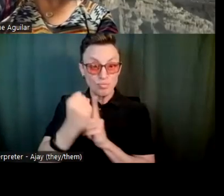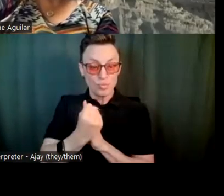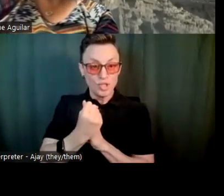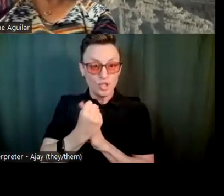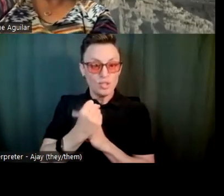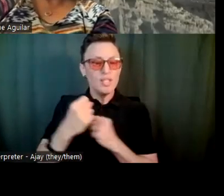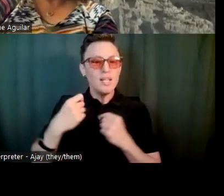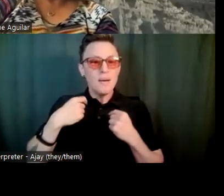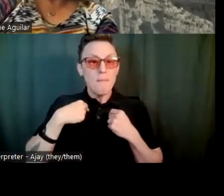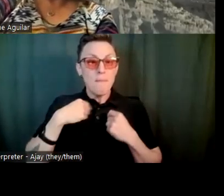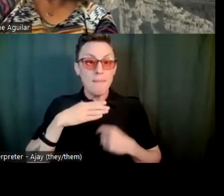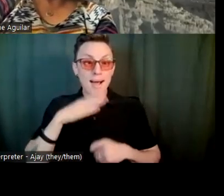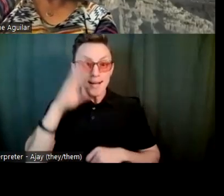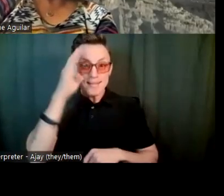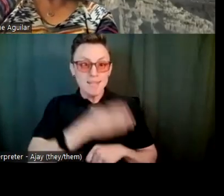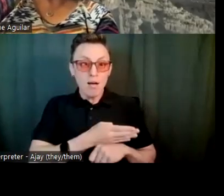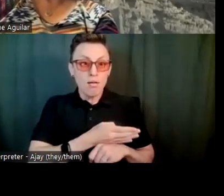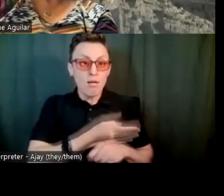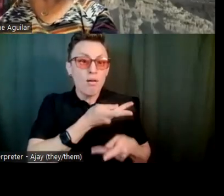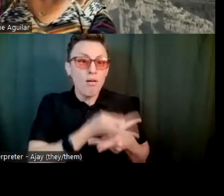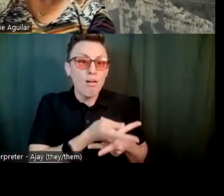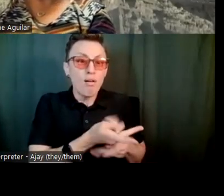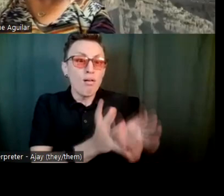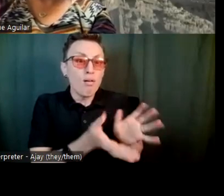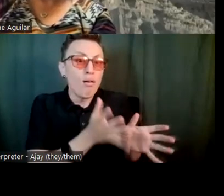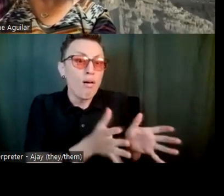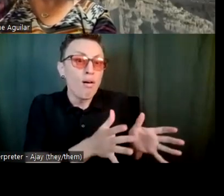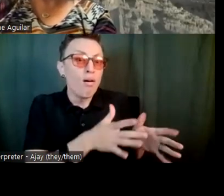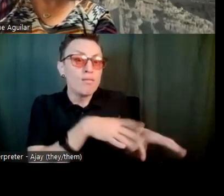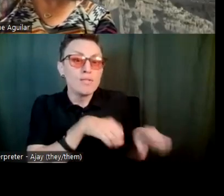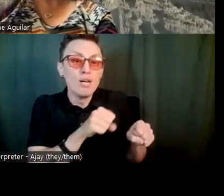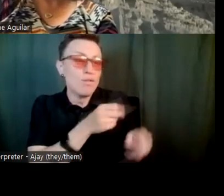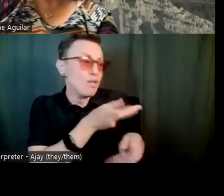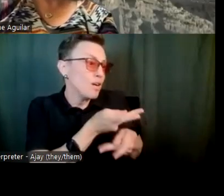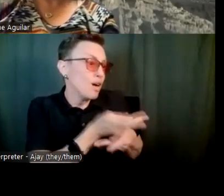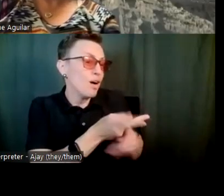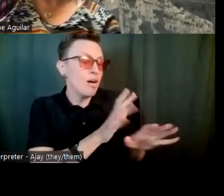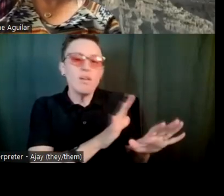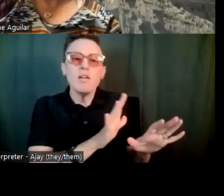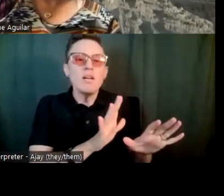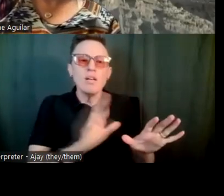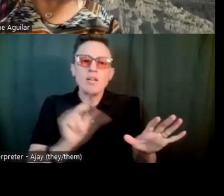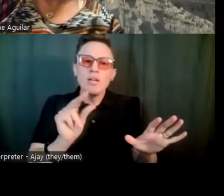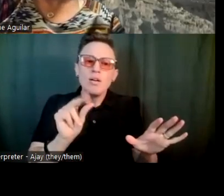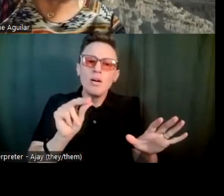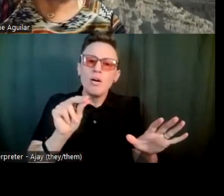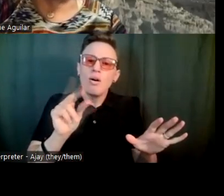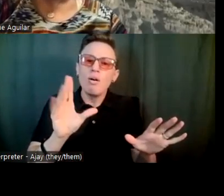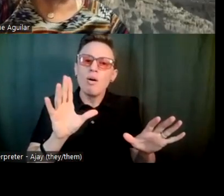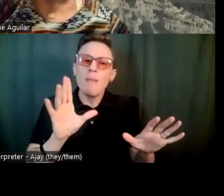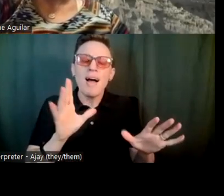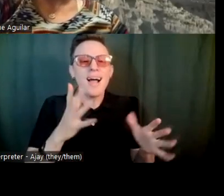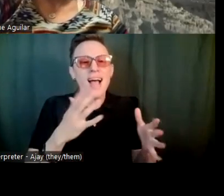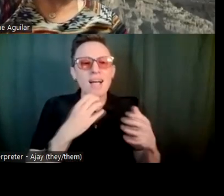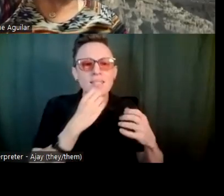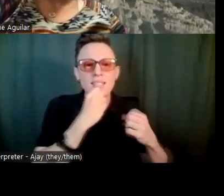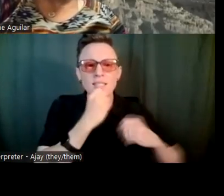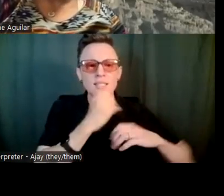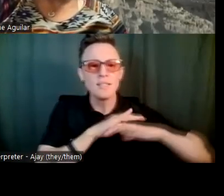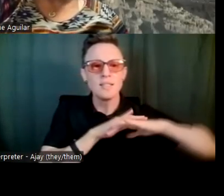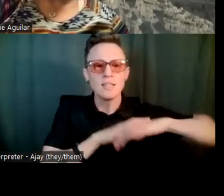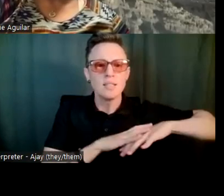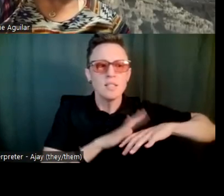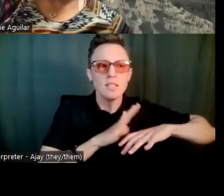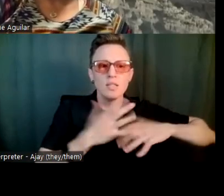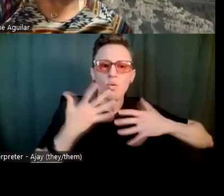baby him or coddle him or anything. But I do try to like kind of shelter him in a way because I don't want him